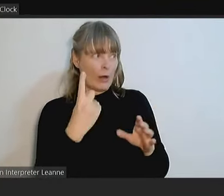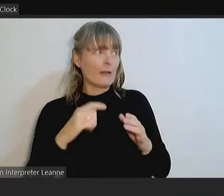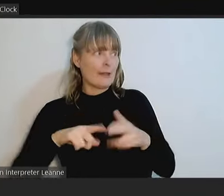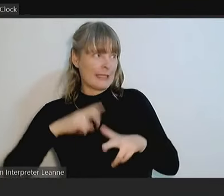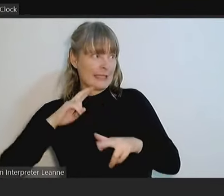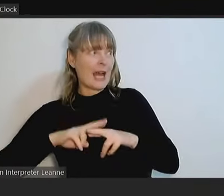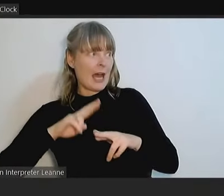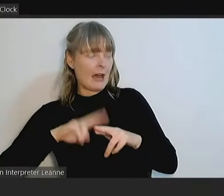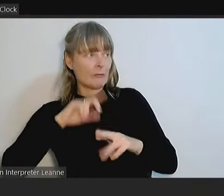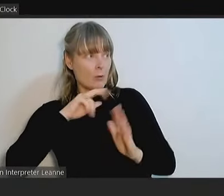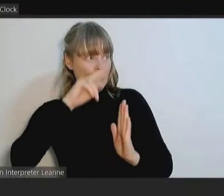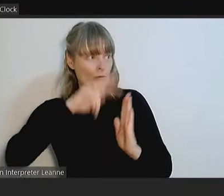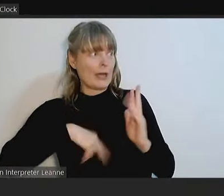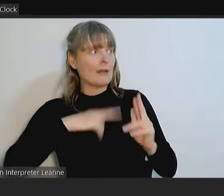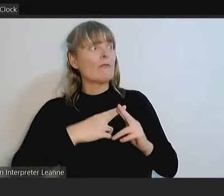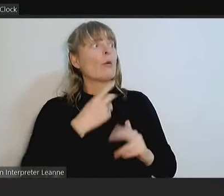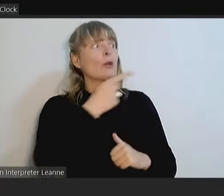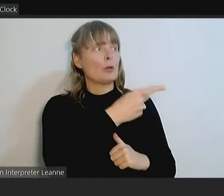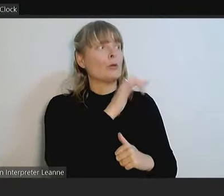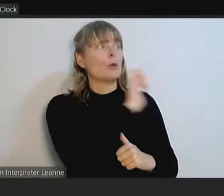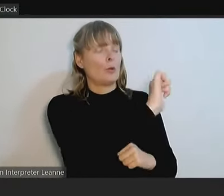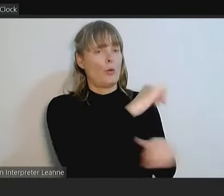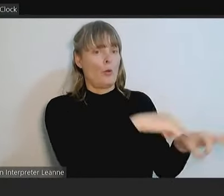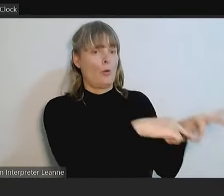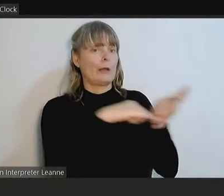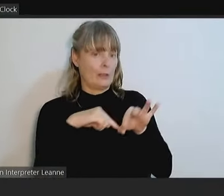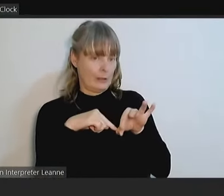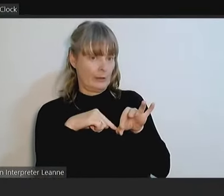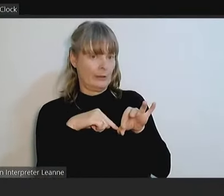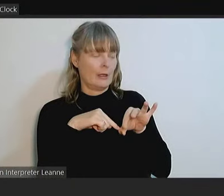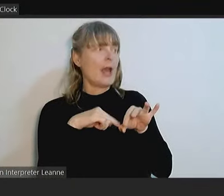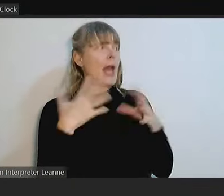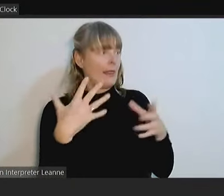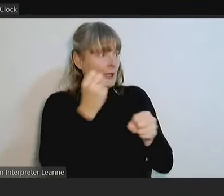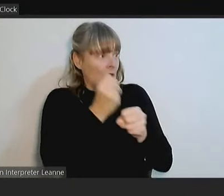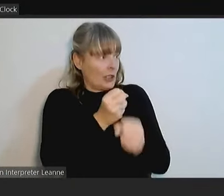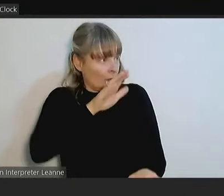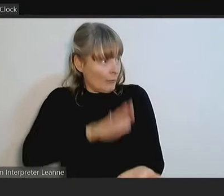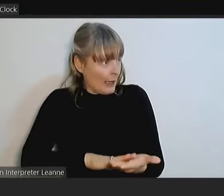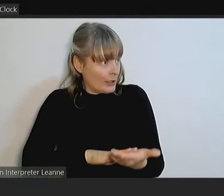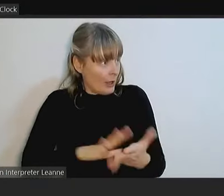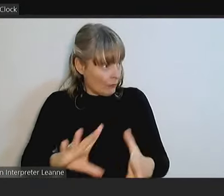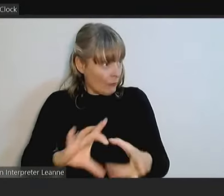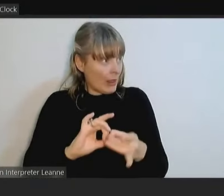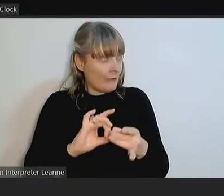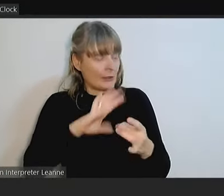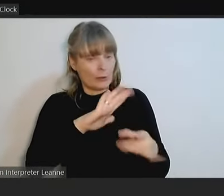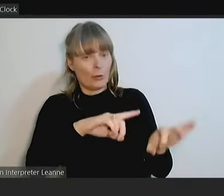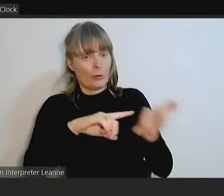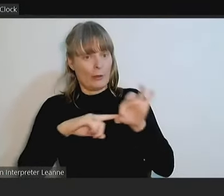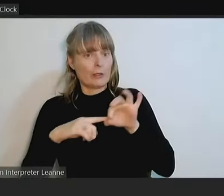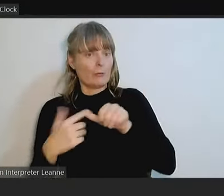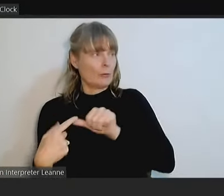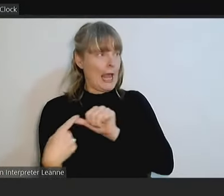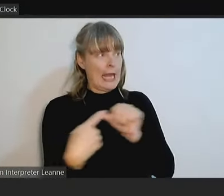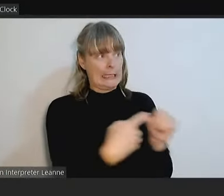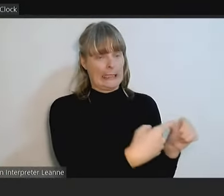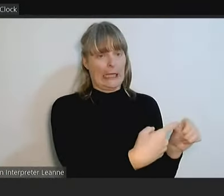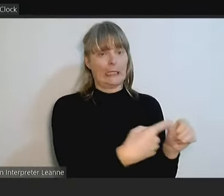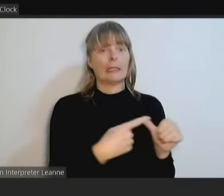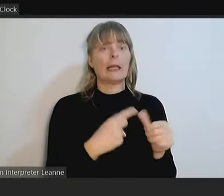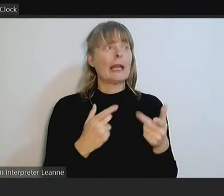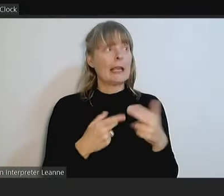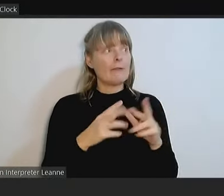question on your behalf. The relevant general manager will then provide a response. If you are in attendance,